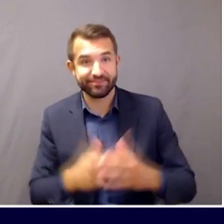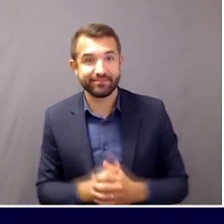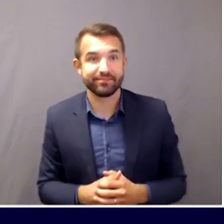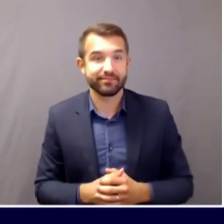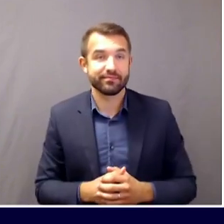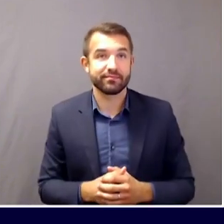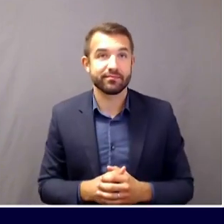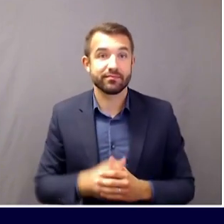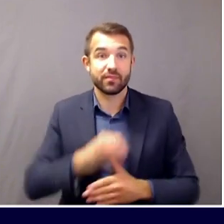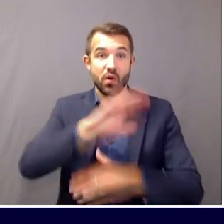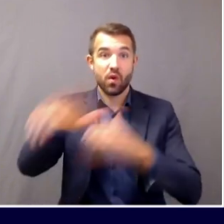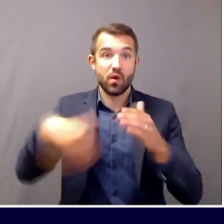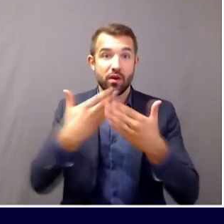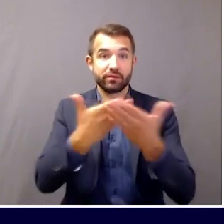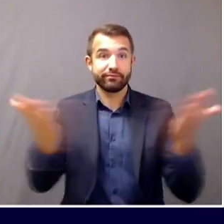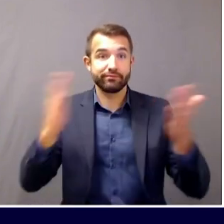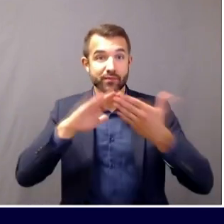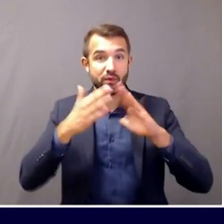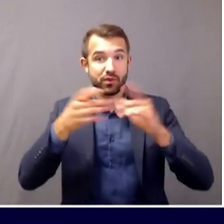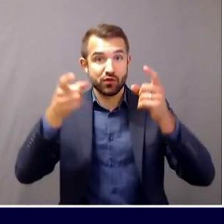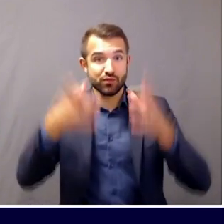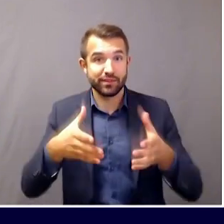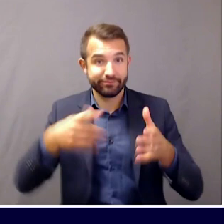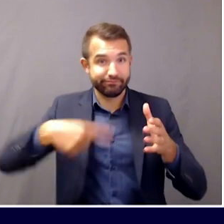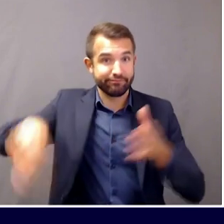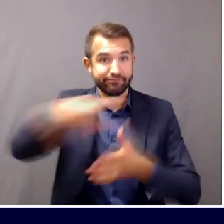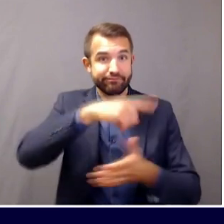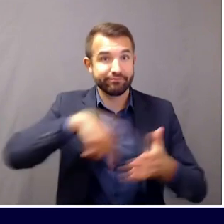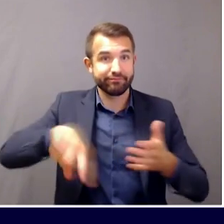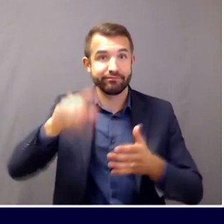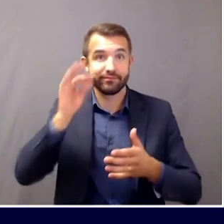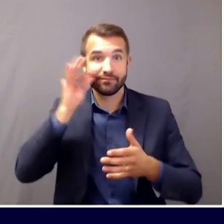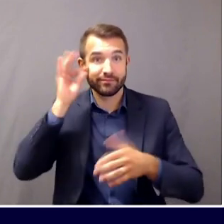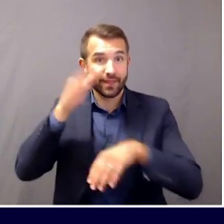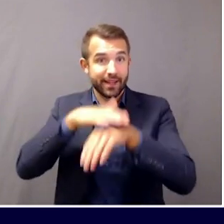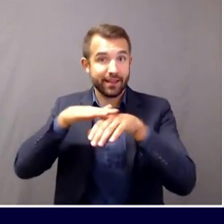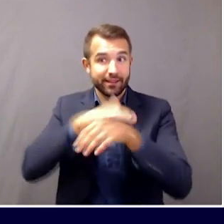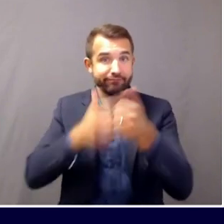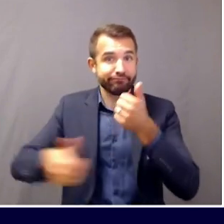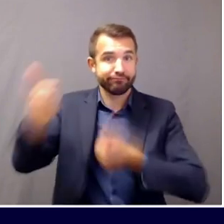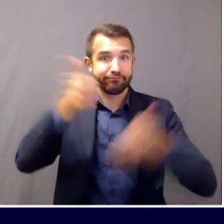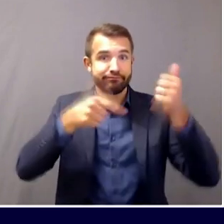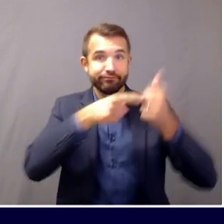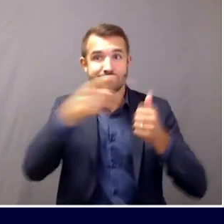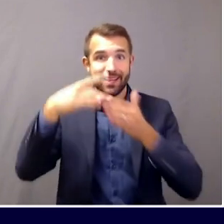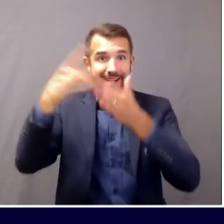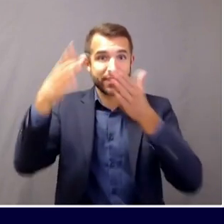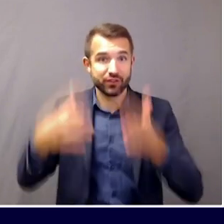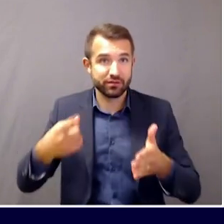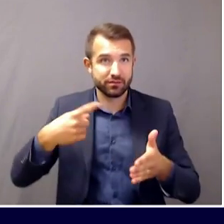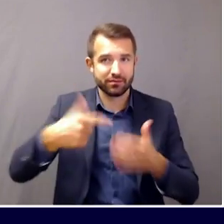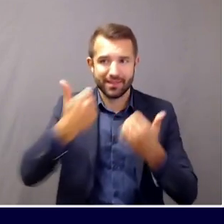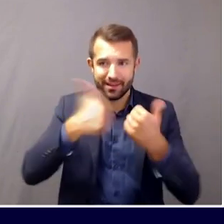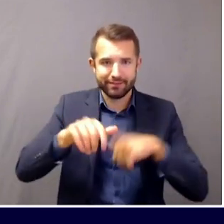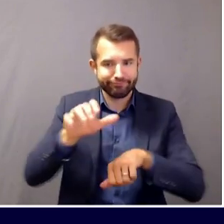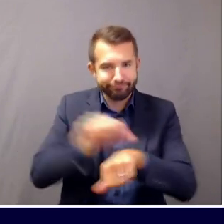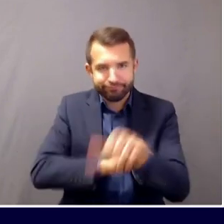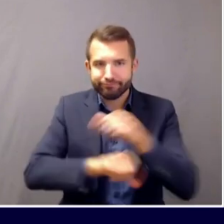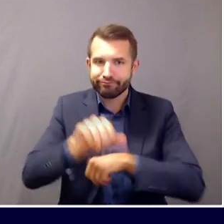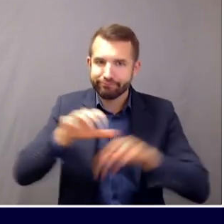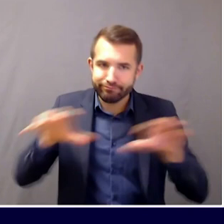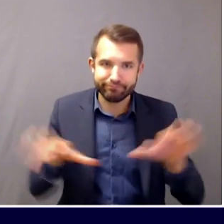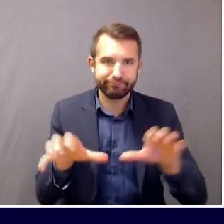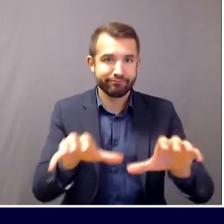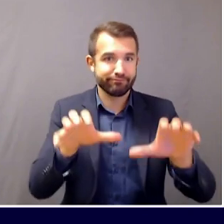managers, city managers, tribal leaders who have rolled up their sleeves. The fact that we had such high participation amongst our